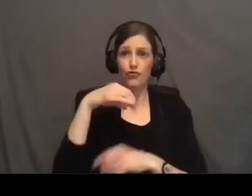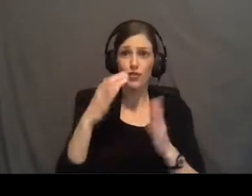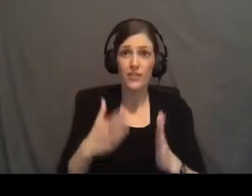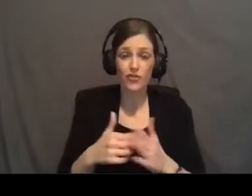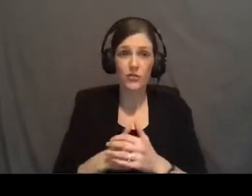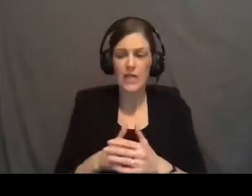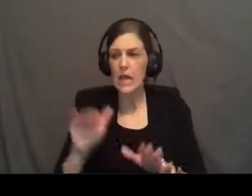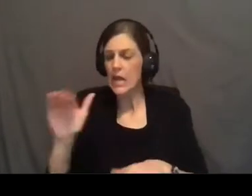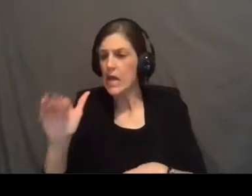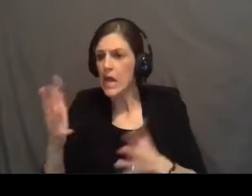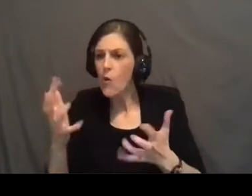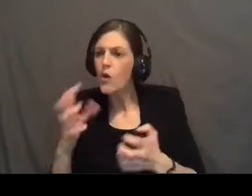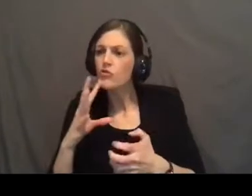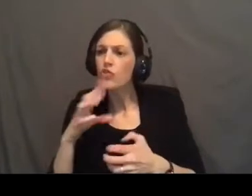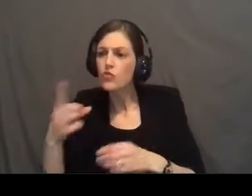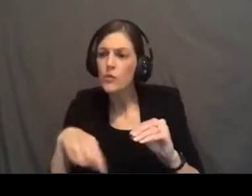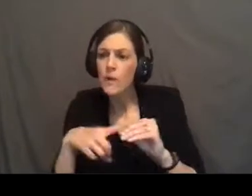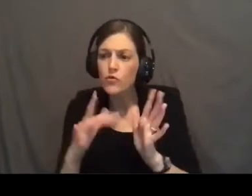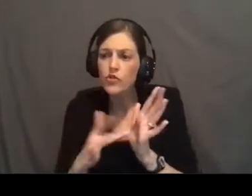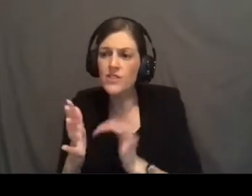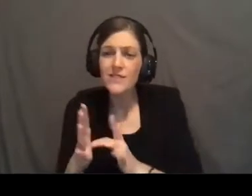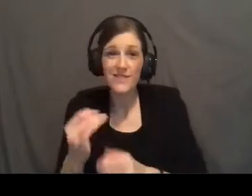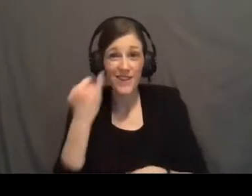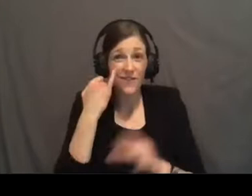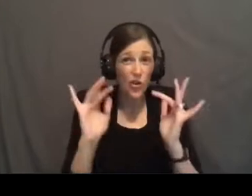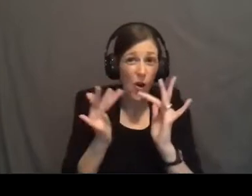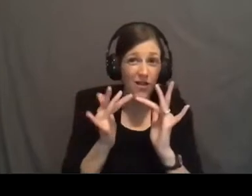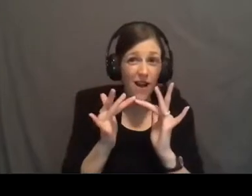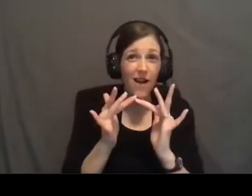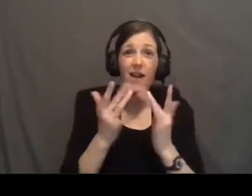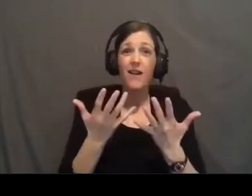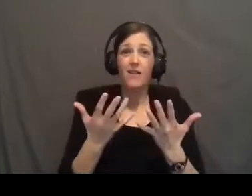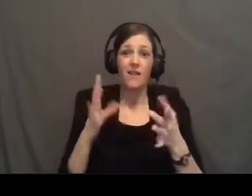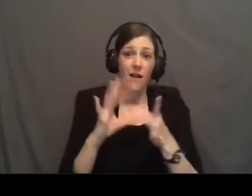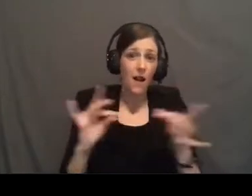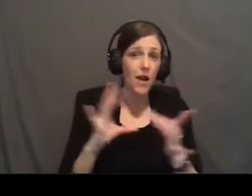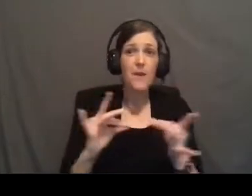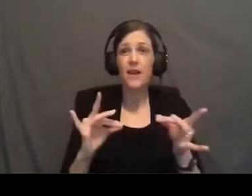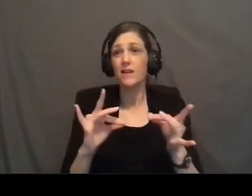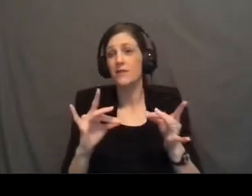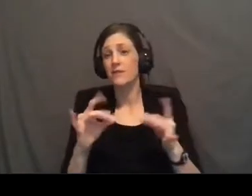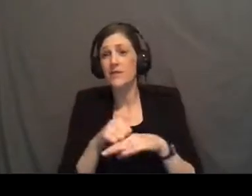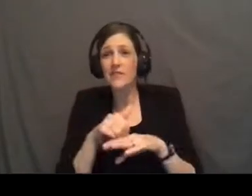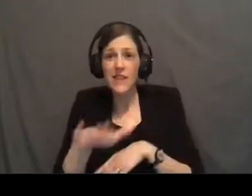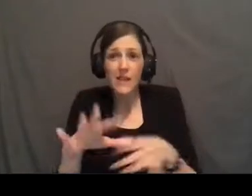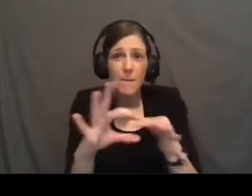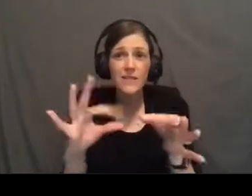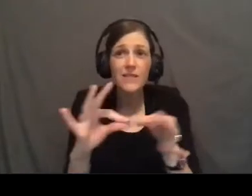hey I want to talk to you about Jesus if you're online comment message let us know